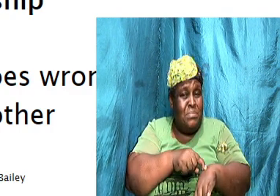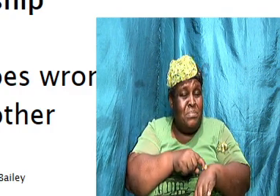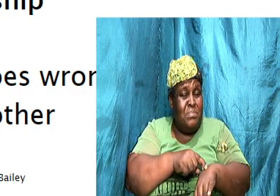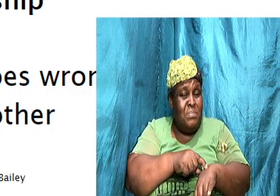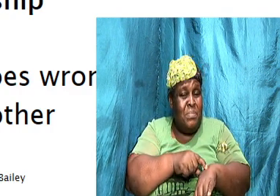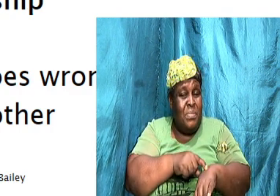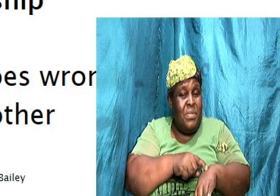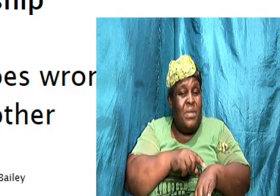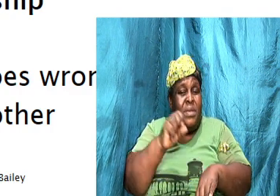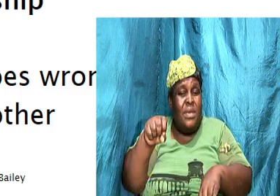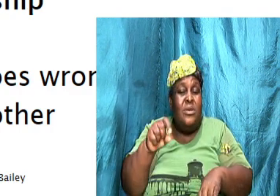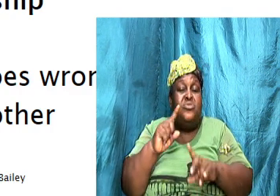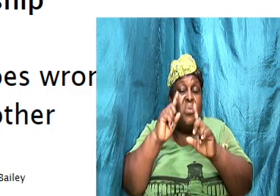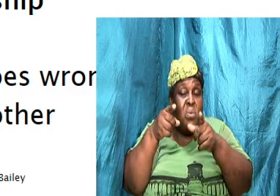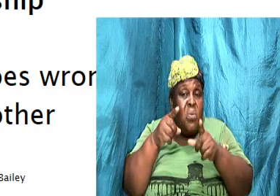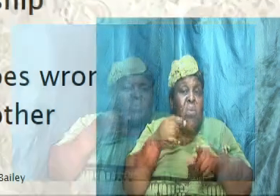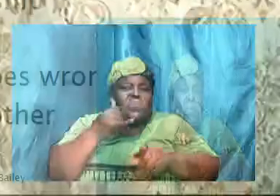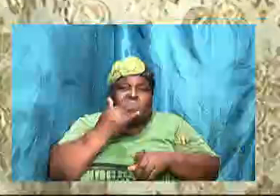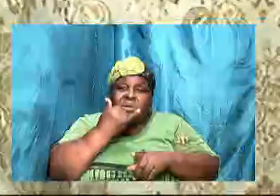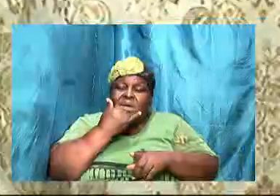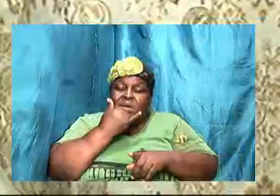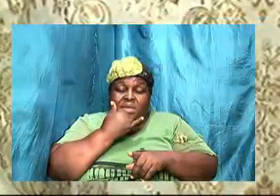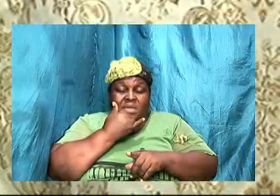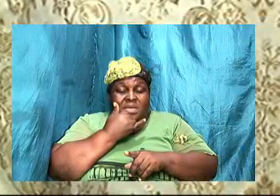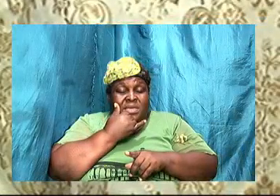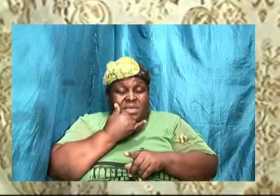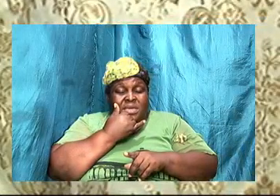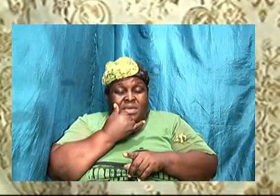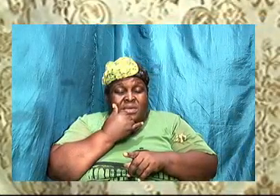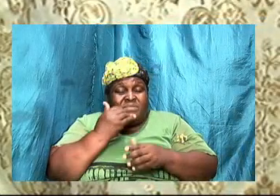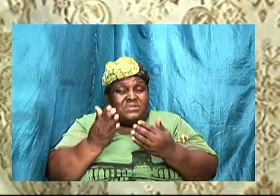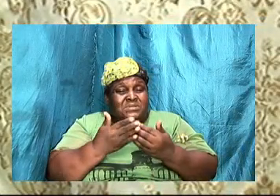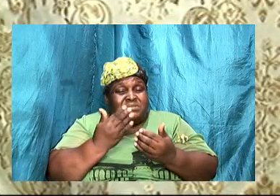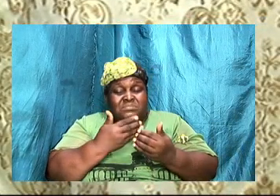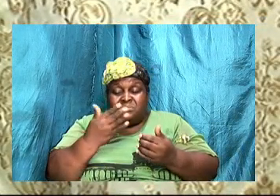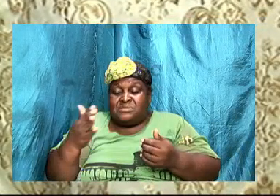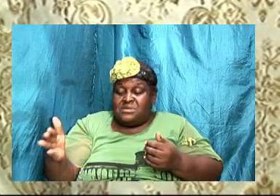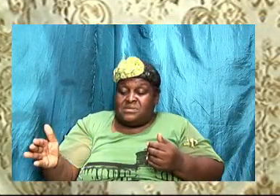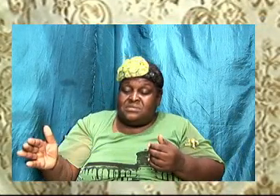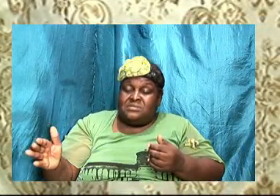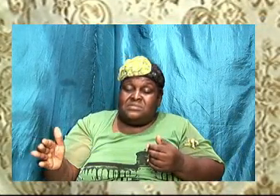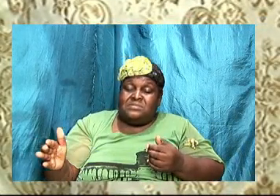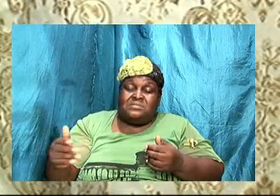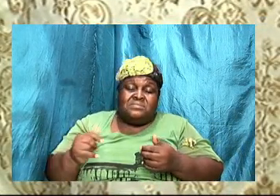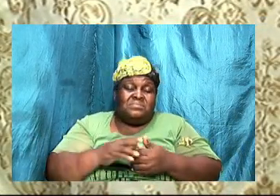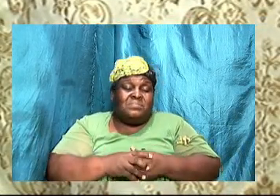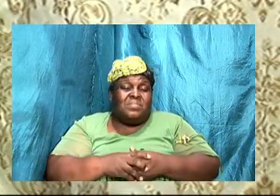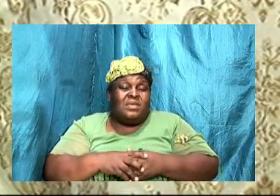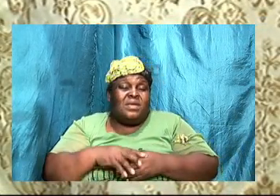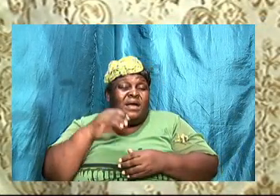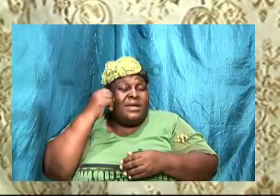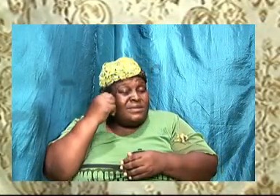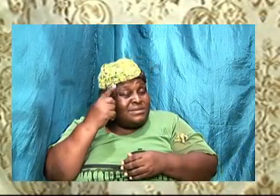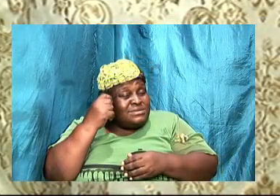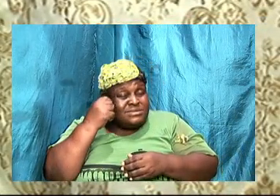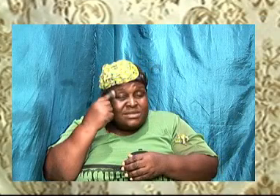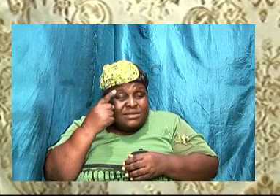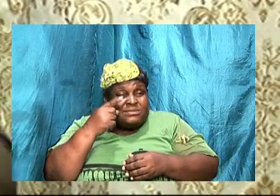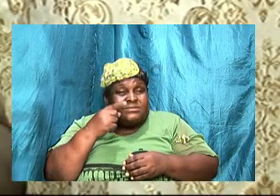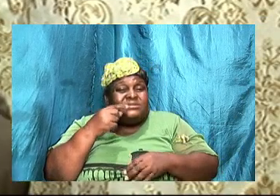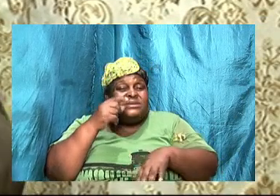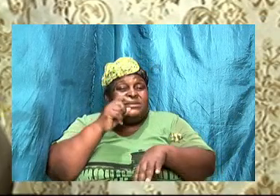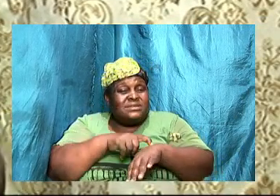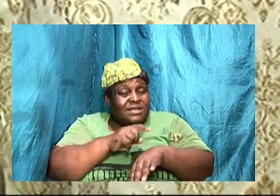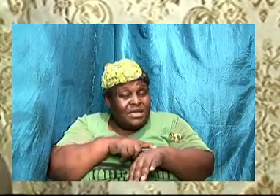yes it goes wrong we argue over some of the simplest things but understand that it is a period